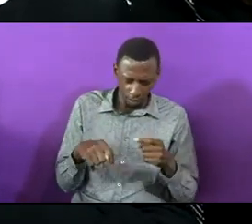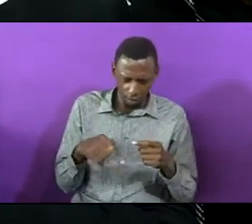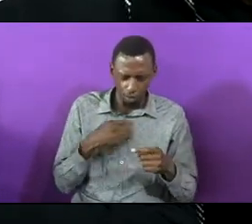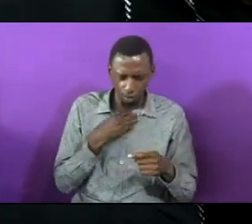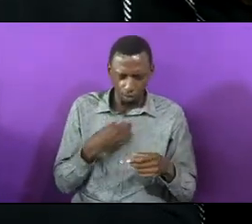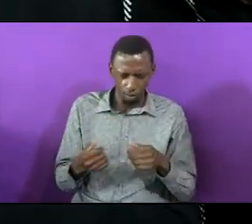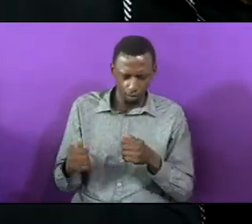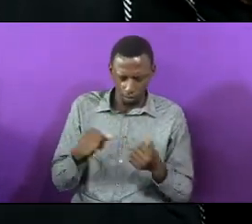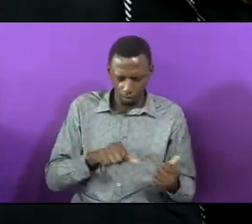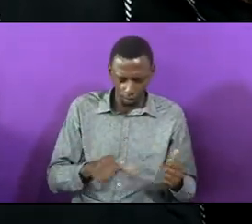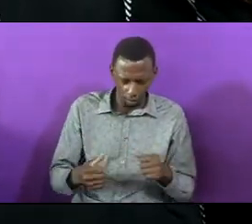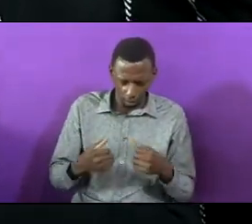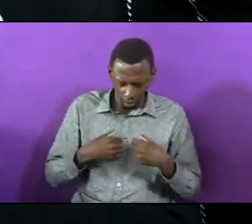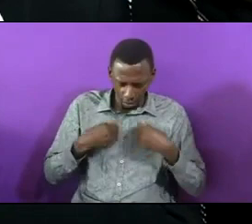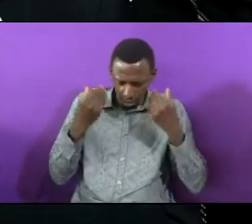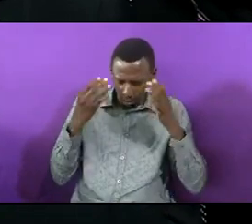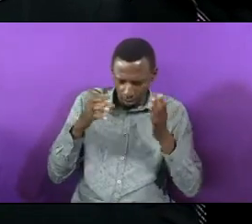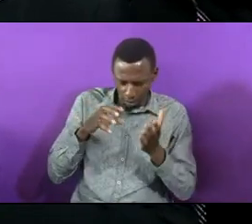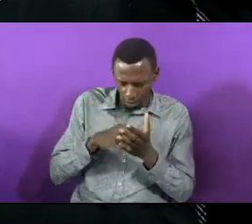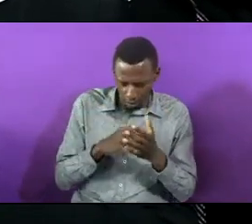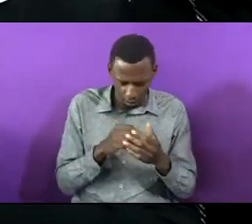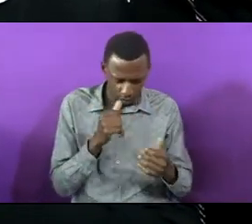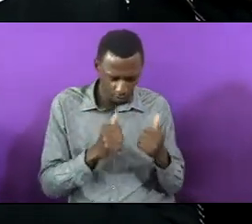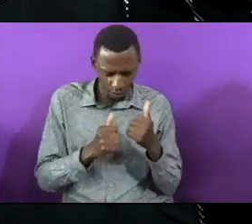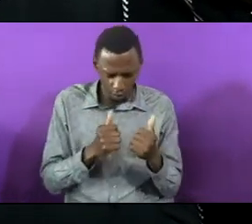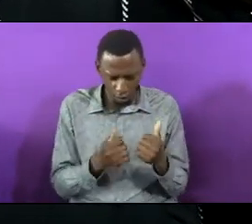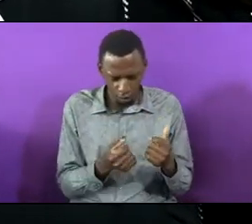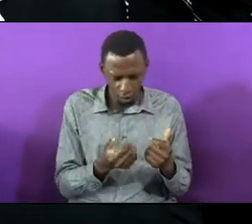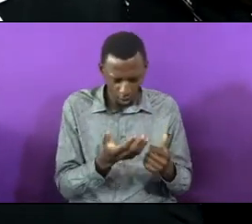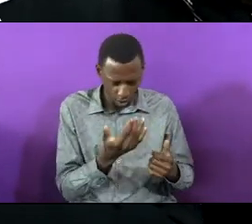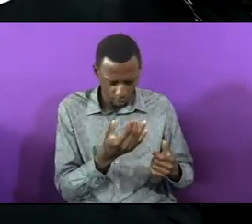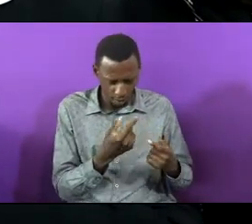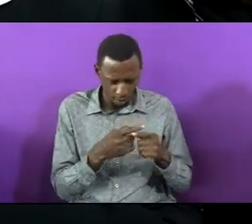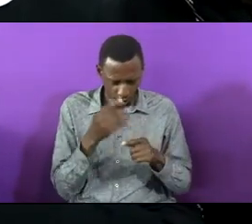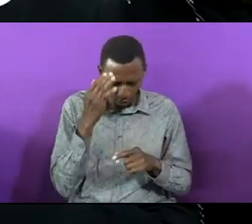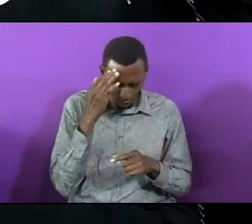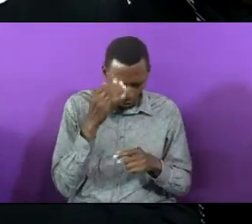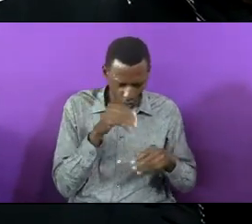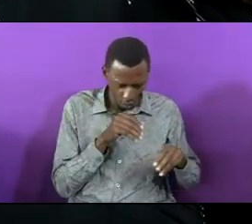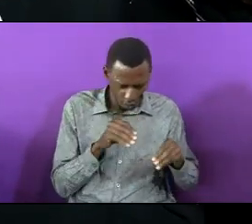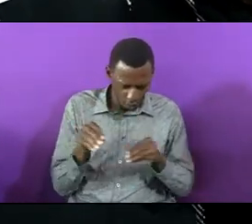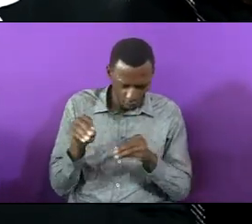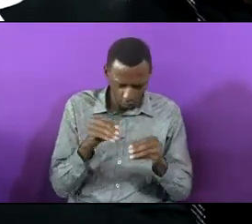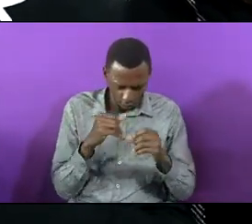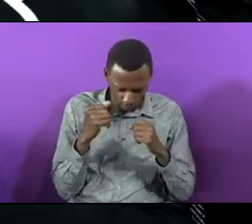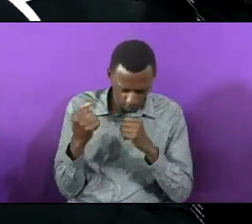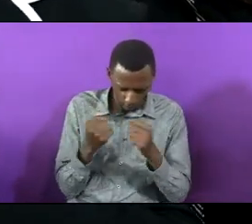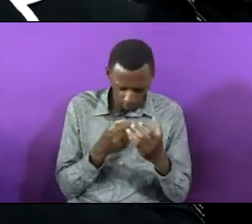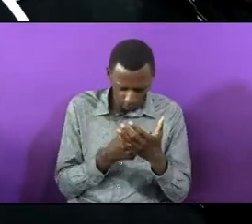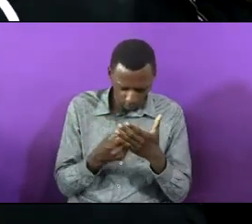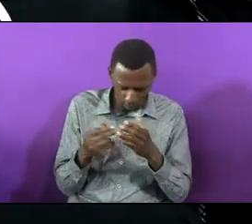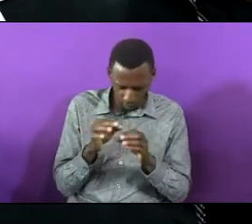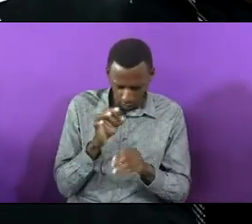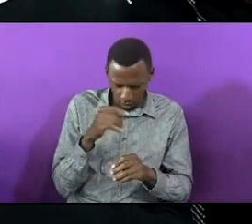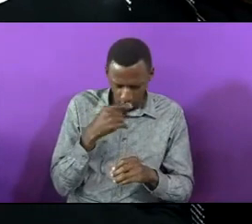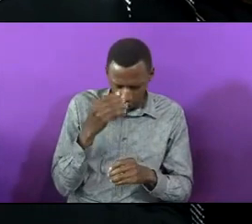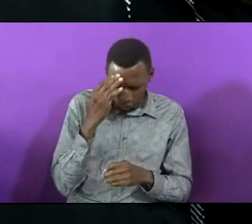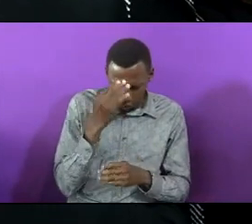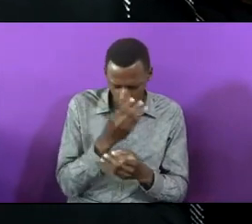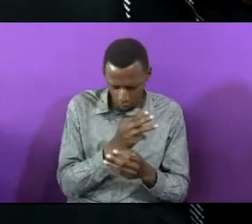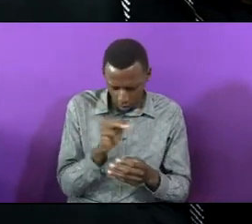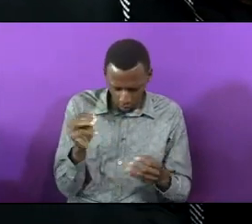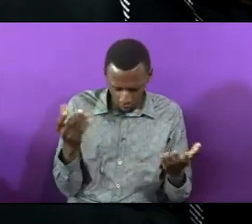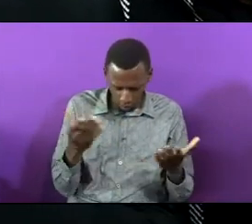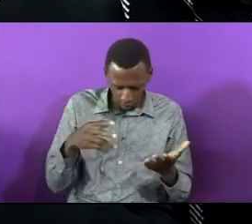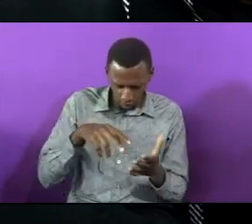circumstances that brought them forth but I know it's the moving of the power of the Holy Spirit who knew them where they were standing